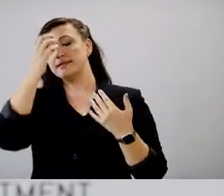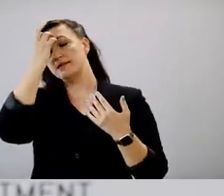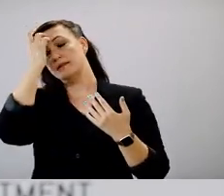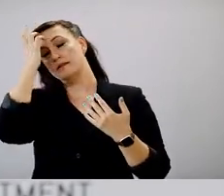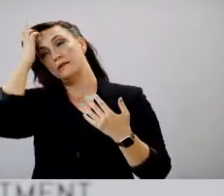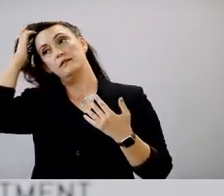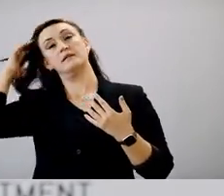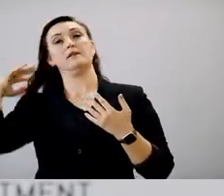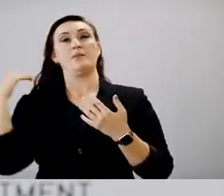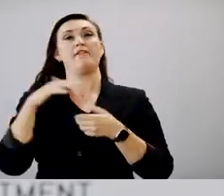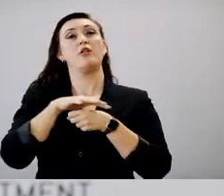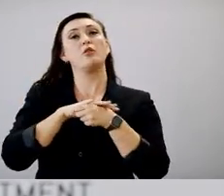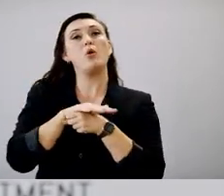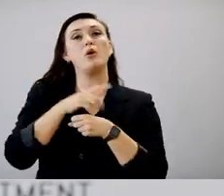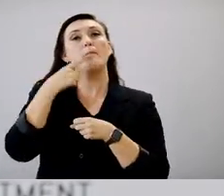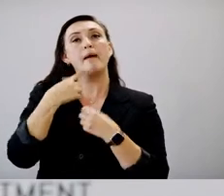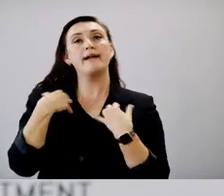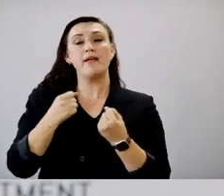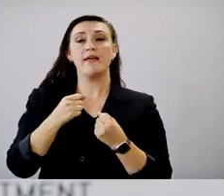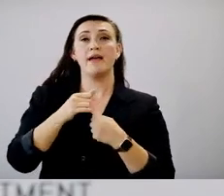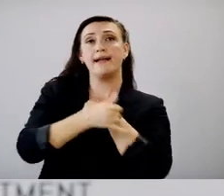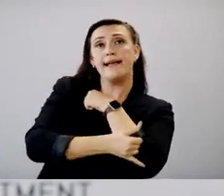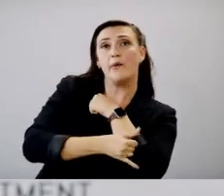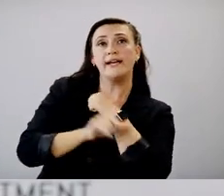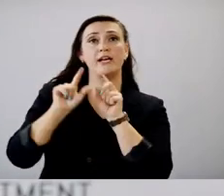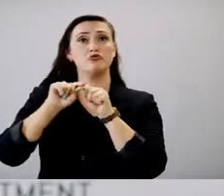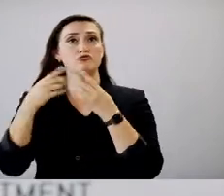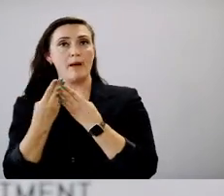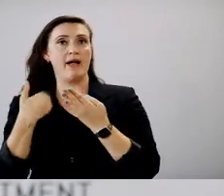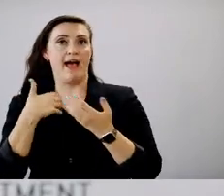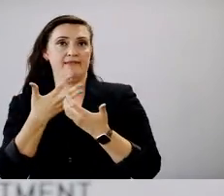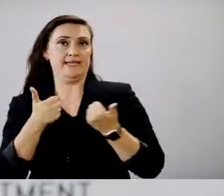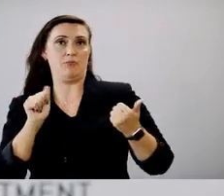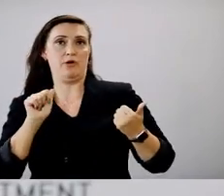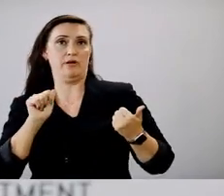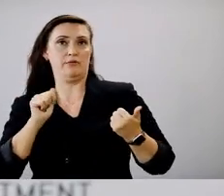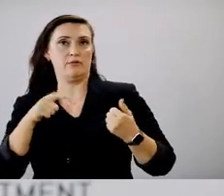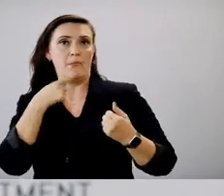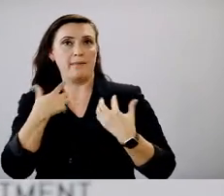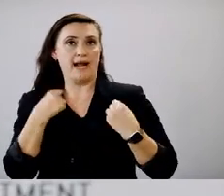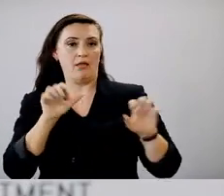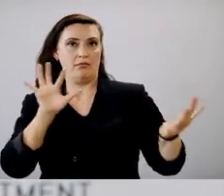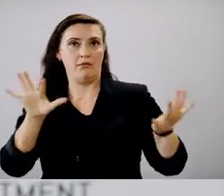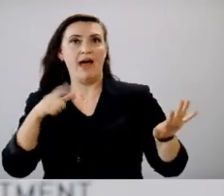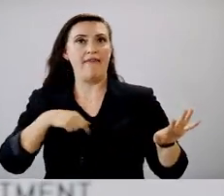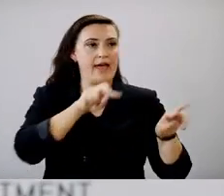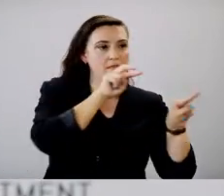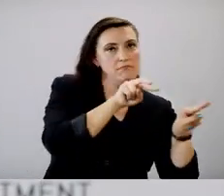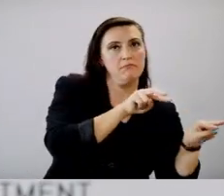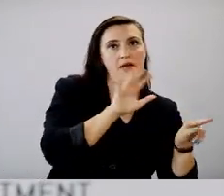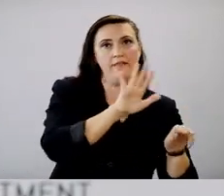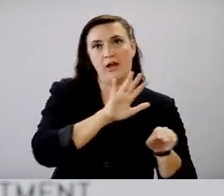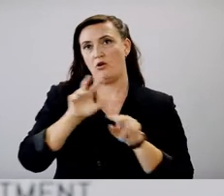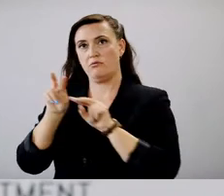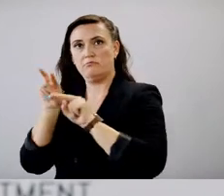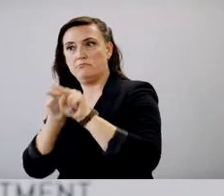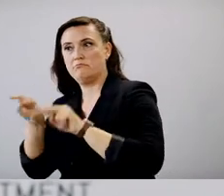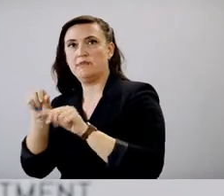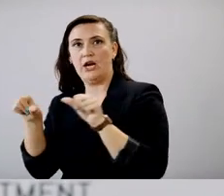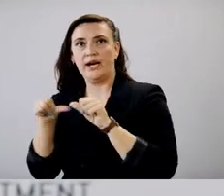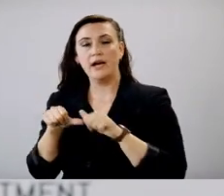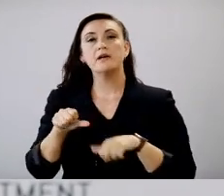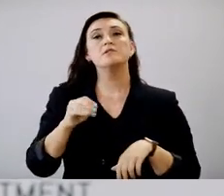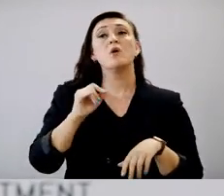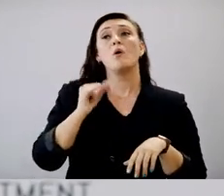local public health departments. So our county and tribal health departments work very closely with their schools. Um, you know, on, as